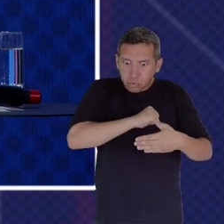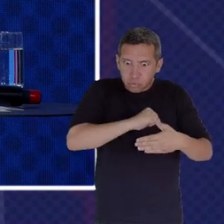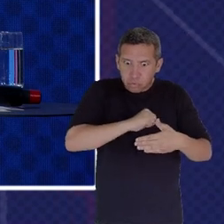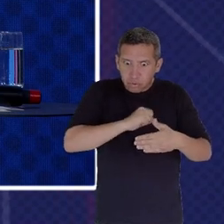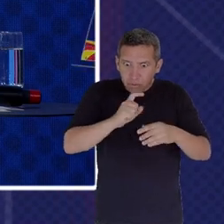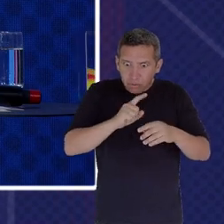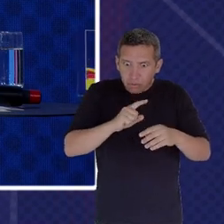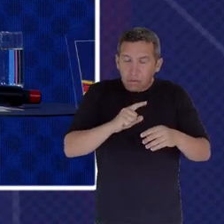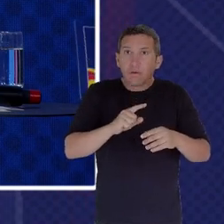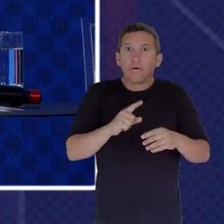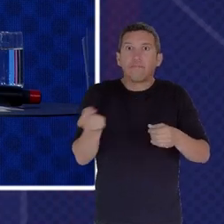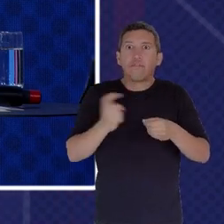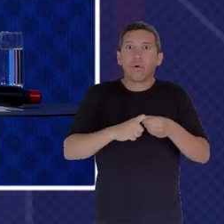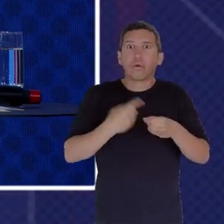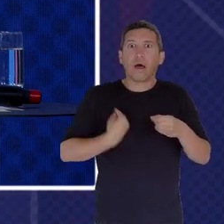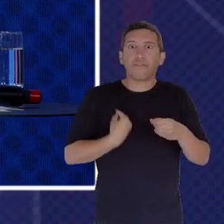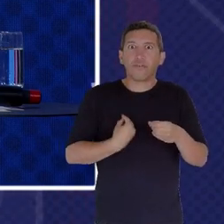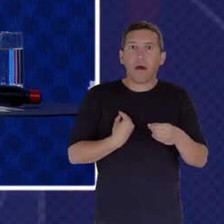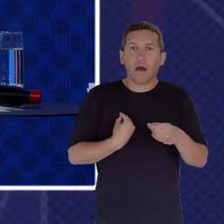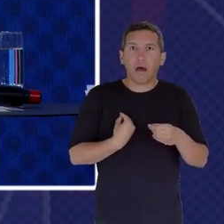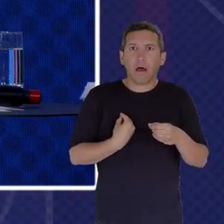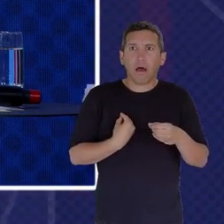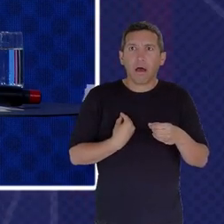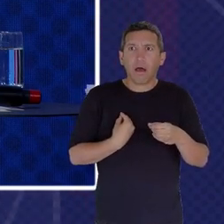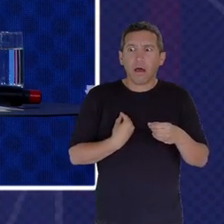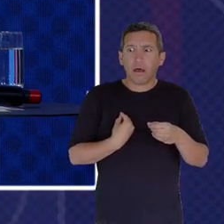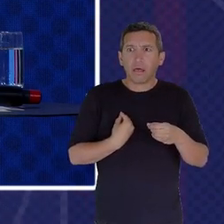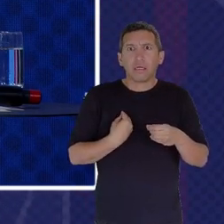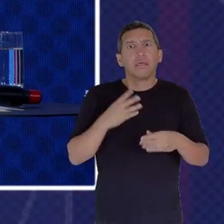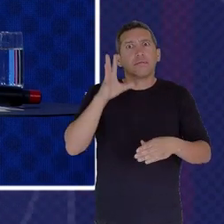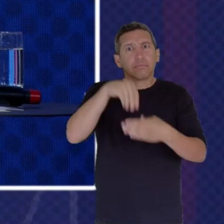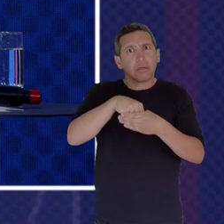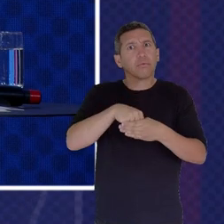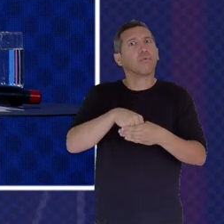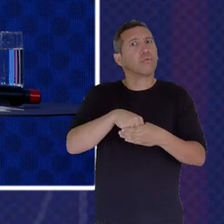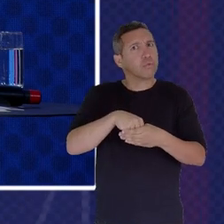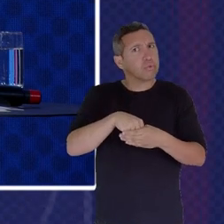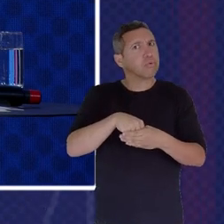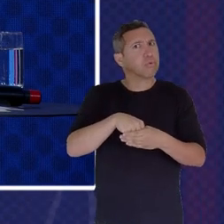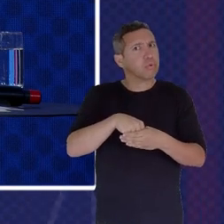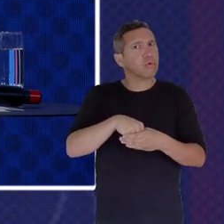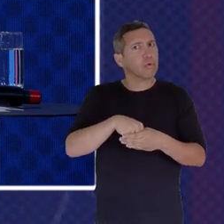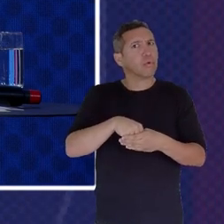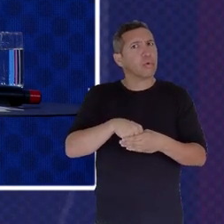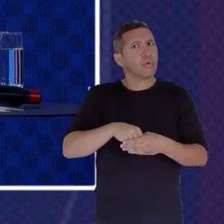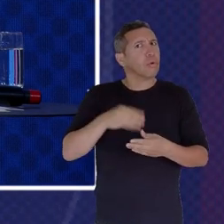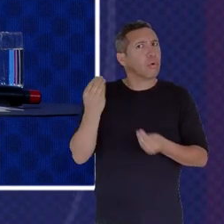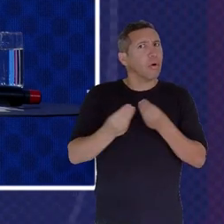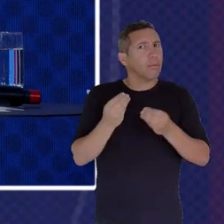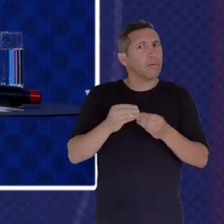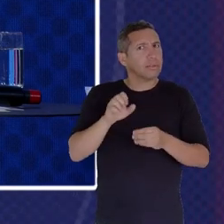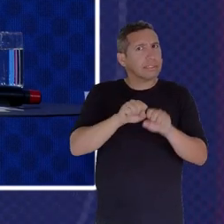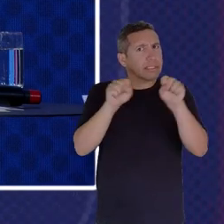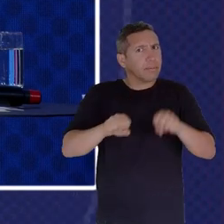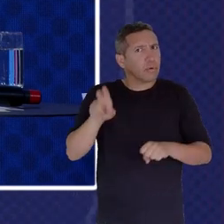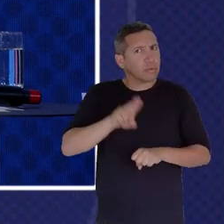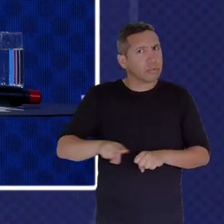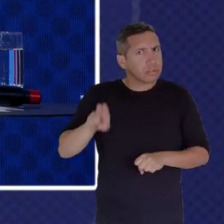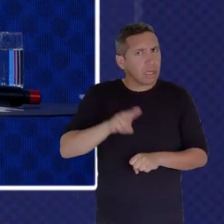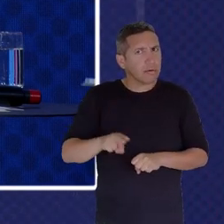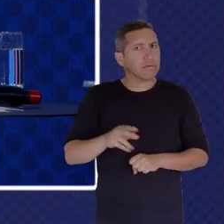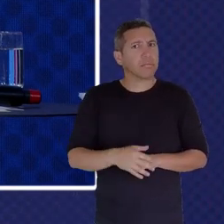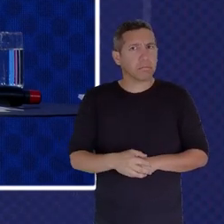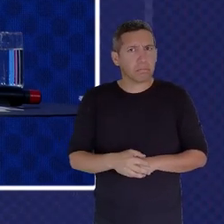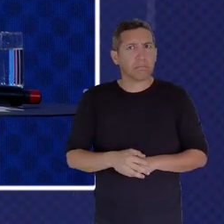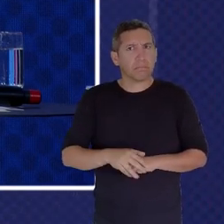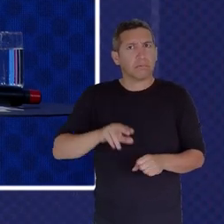Scientists Were Using Did Have A Factor That Suppressed Brain Activity But If They Hadn't Included That The Pigs Would Have